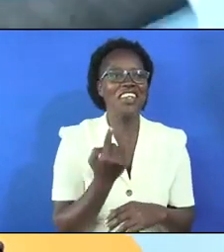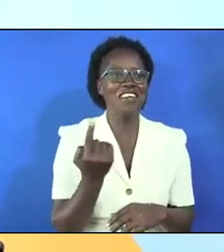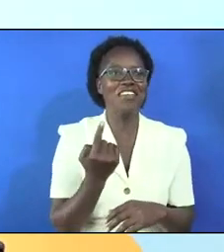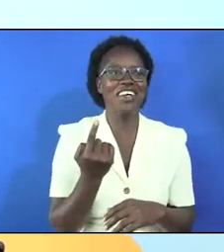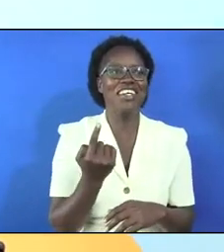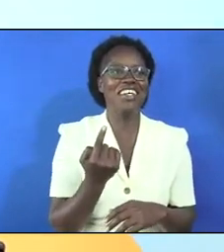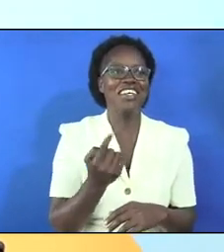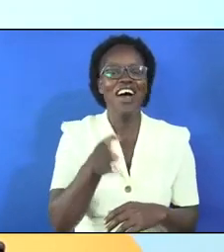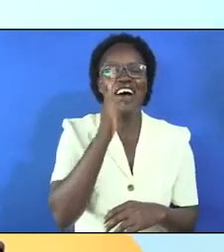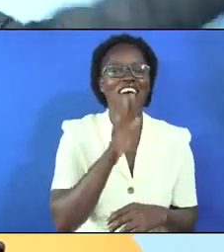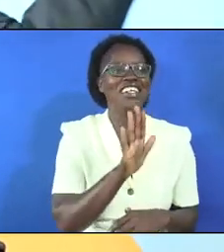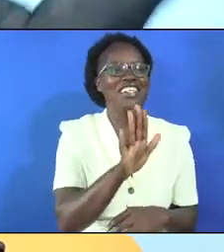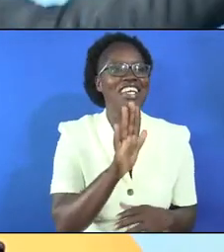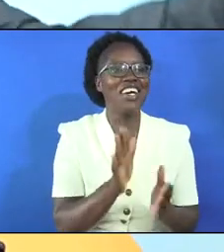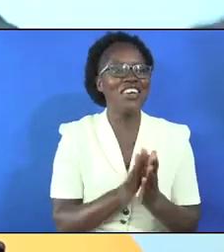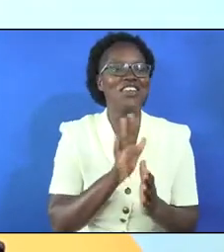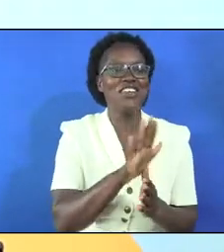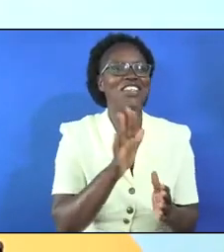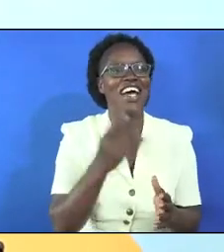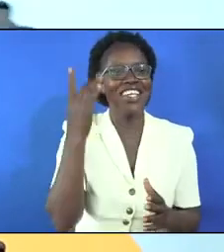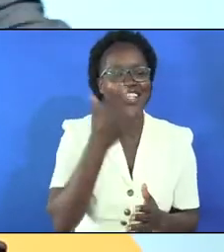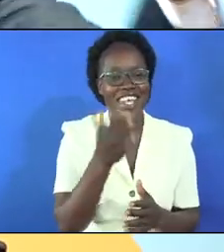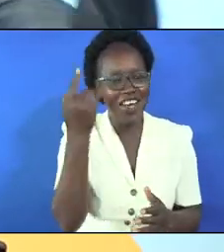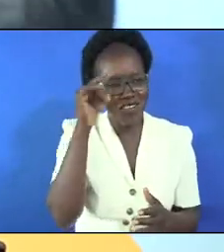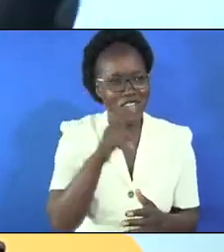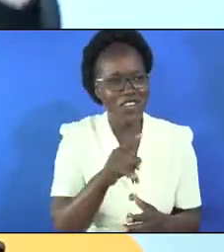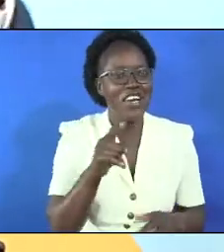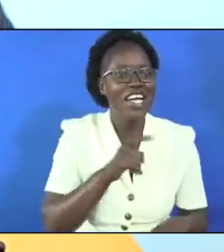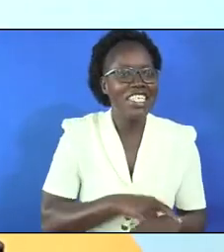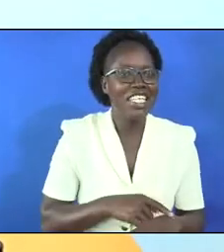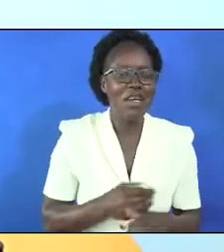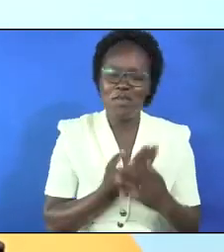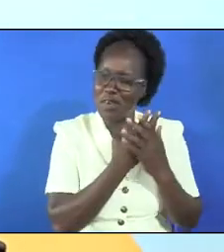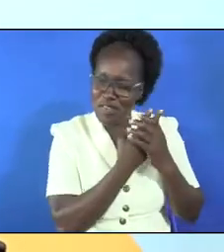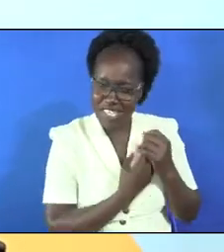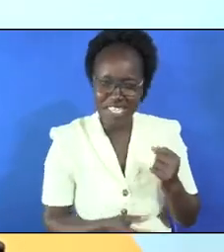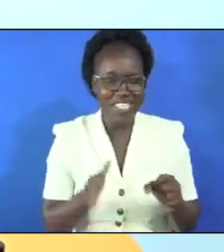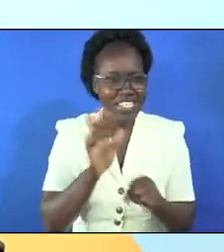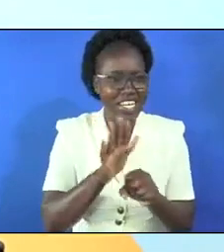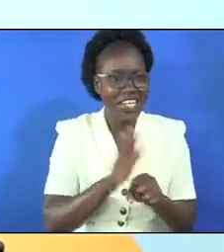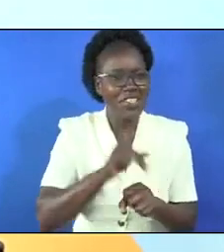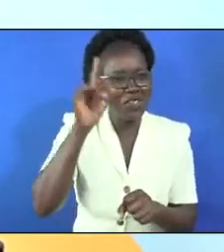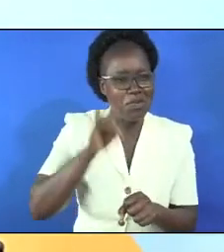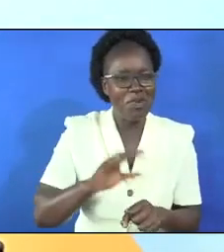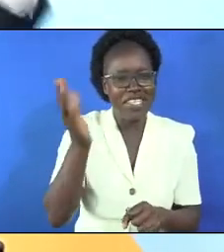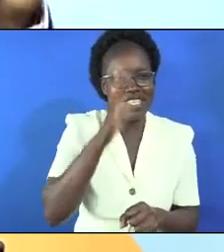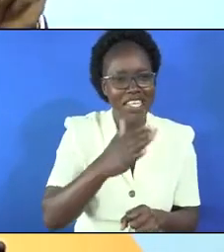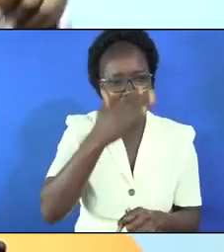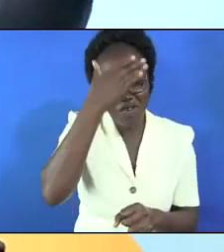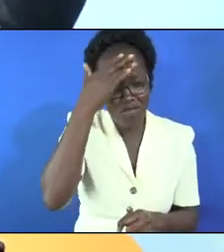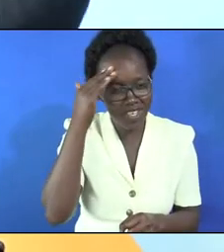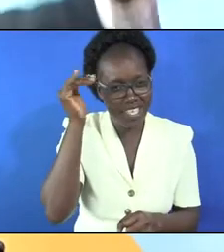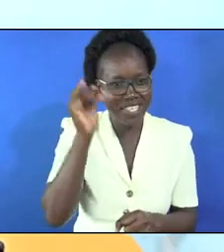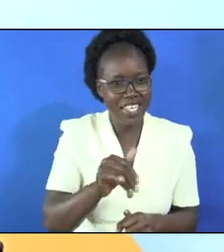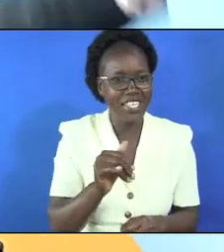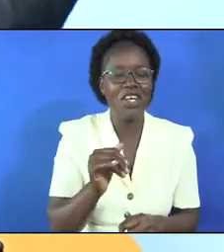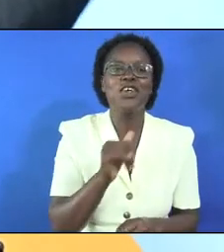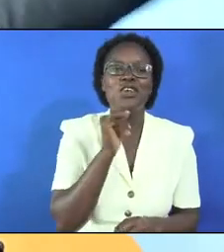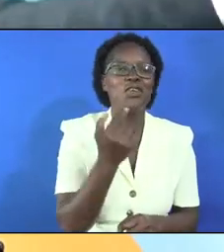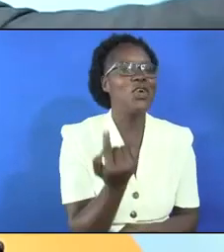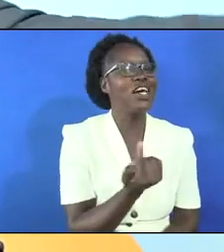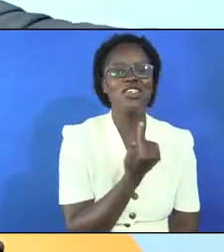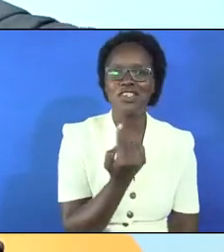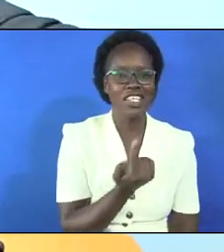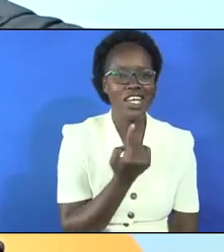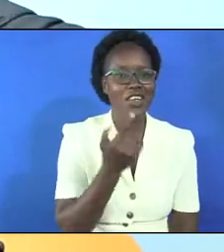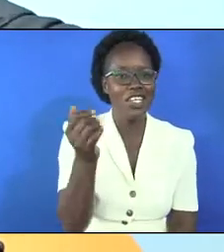god is there with you and is there for you when you are getting frustrated you must never forget that you are not